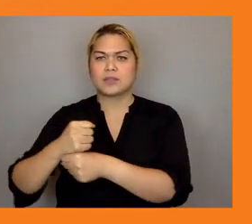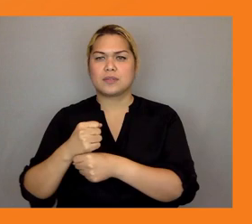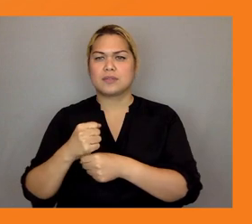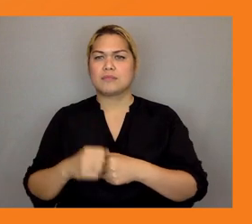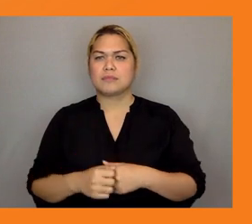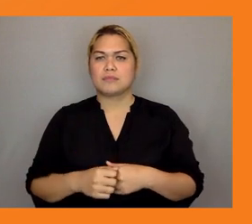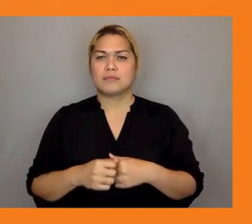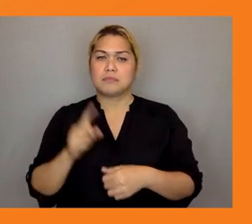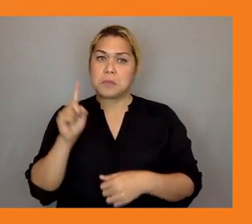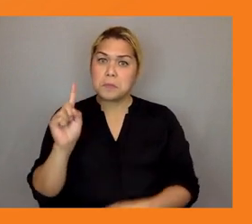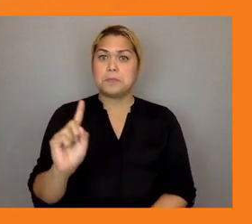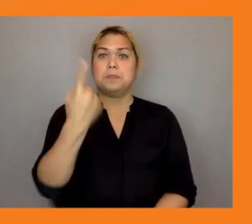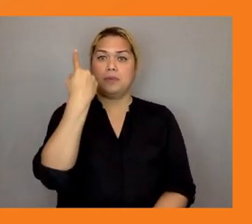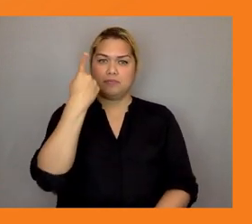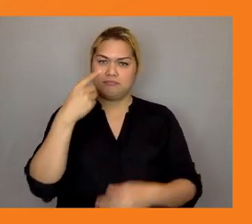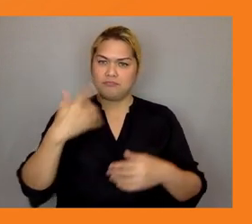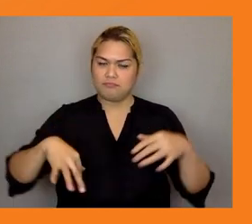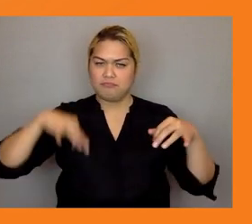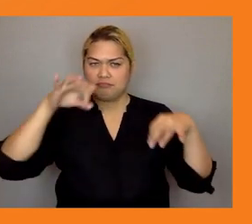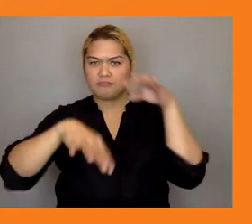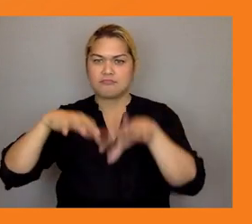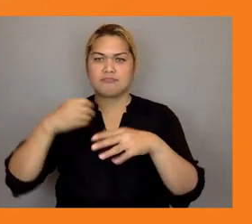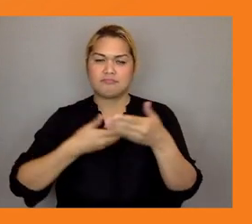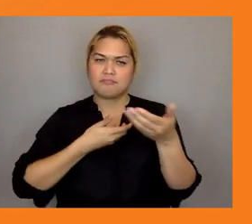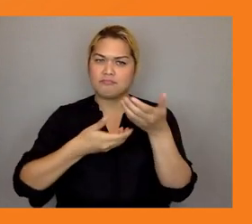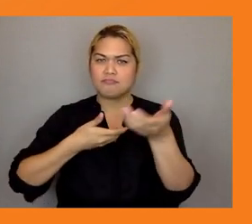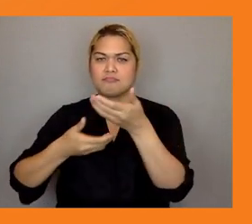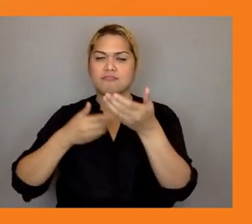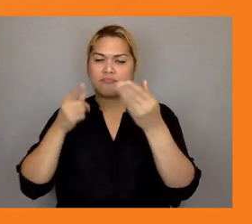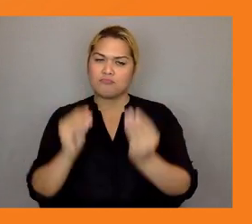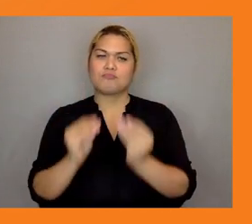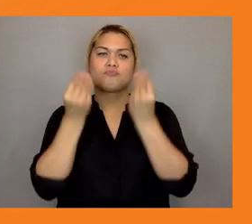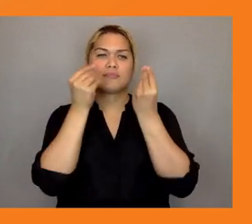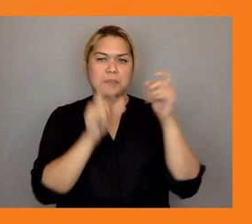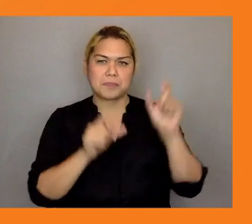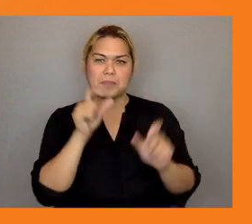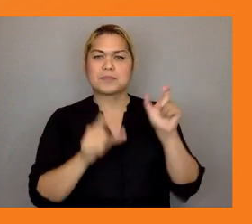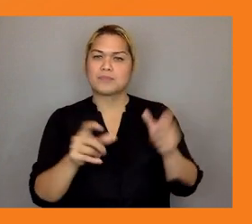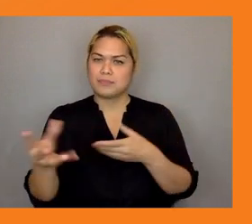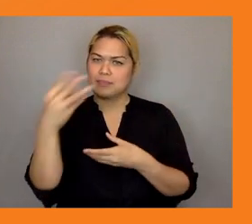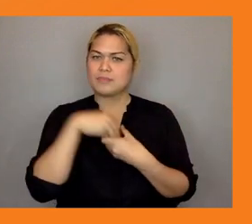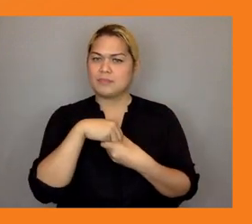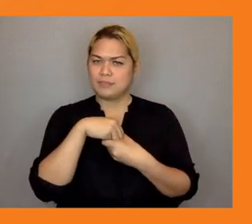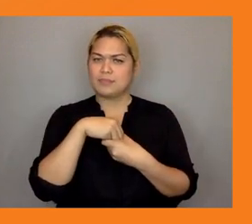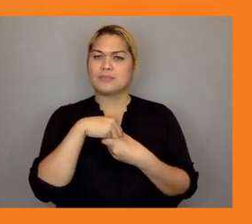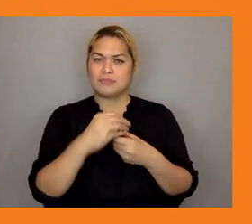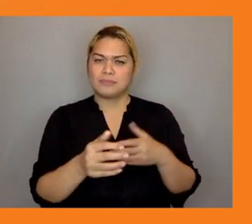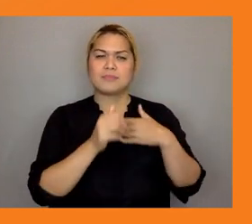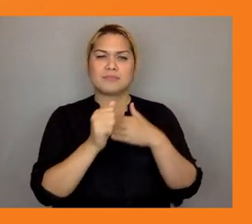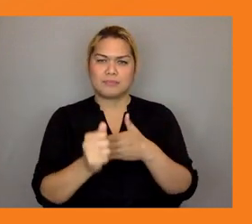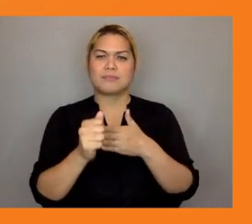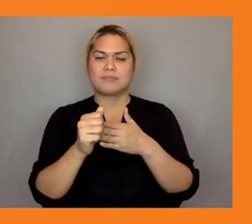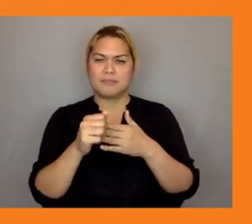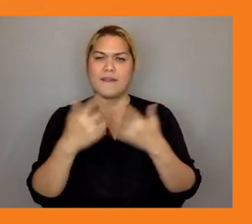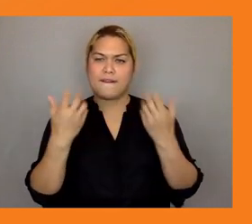and engaged with adb governments and civil society leaders today we are partnering to support